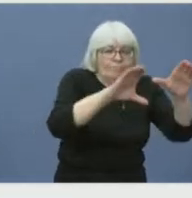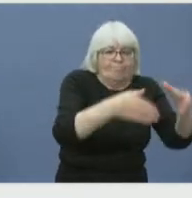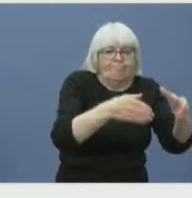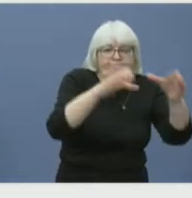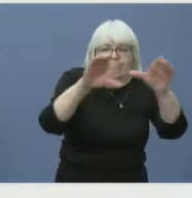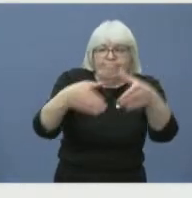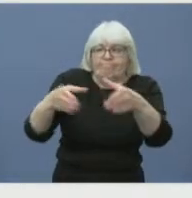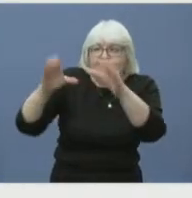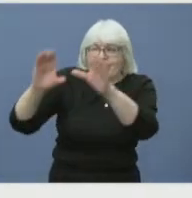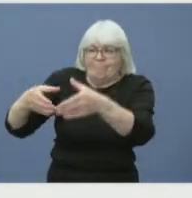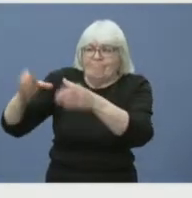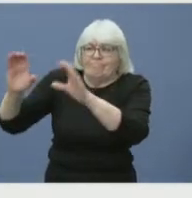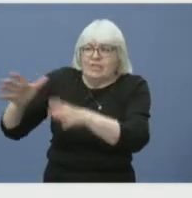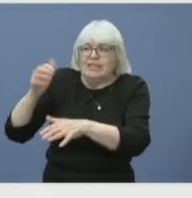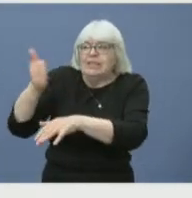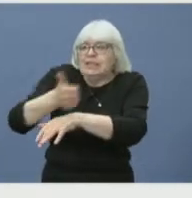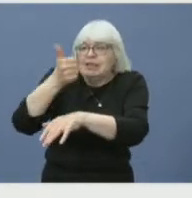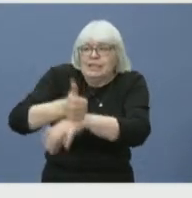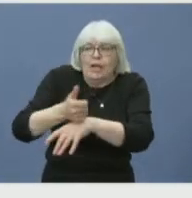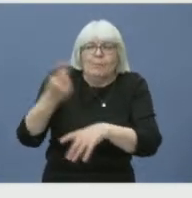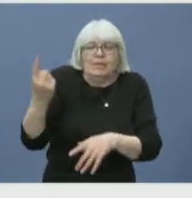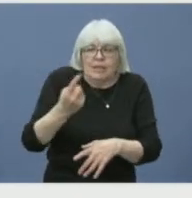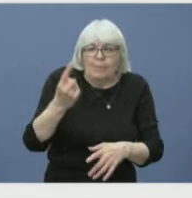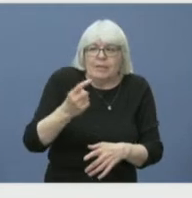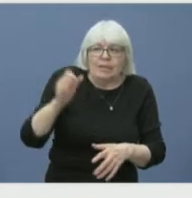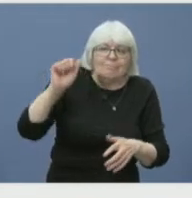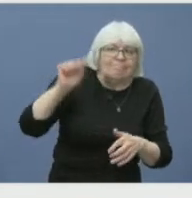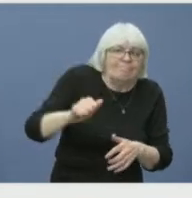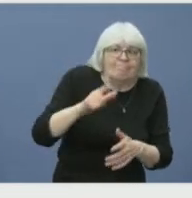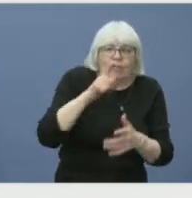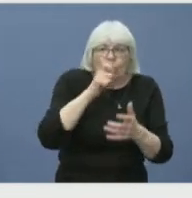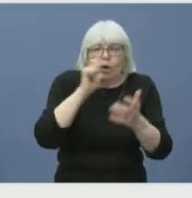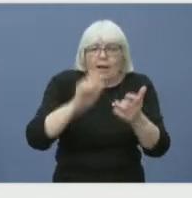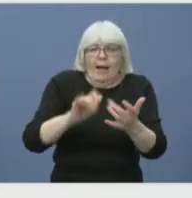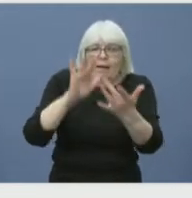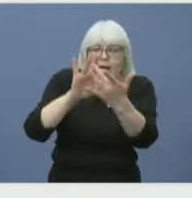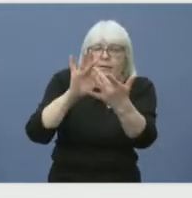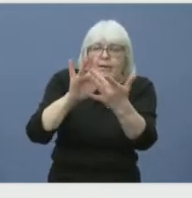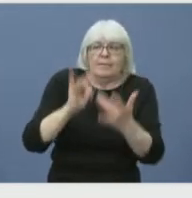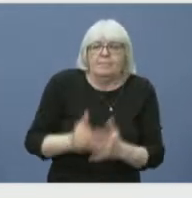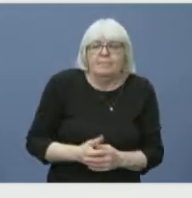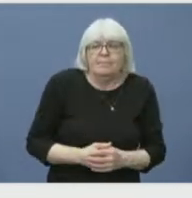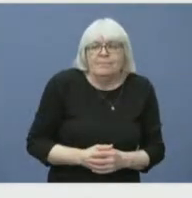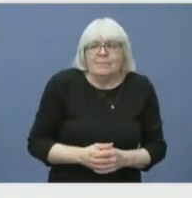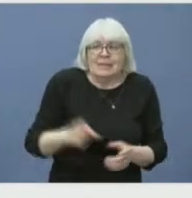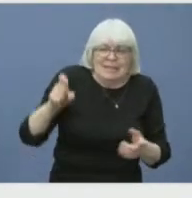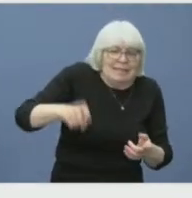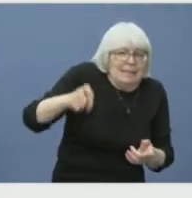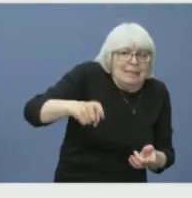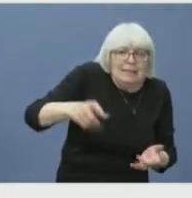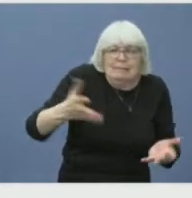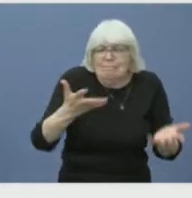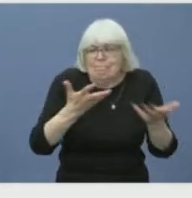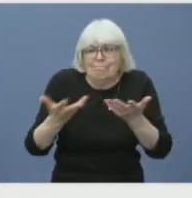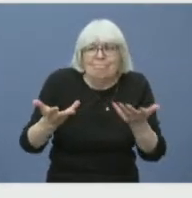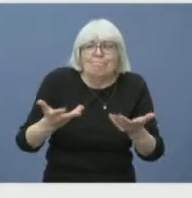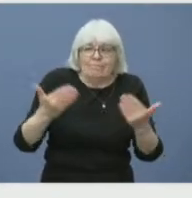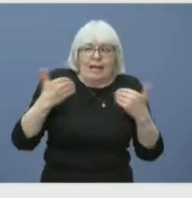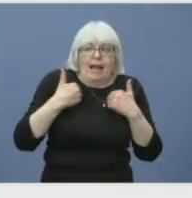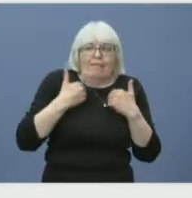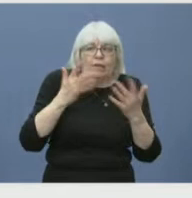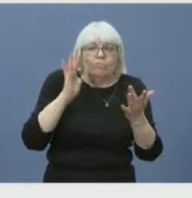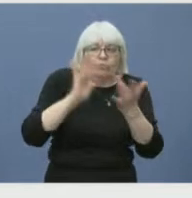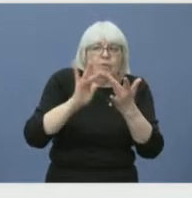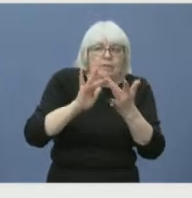people had an outreach point where if they were in the need, we wanted to certainly have that step for outreach so we could